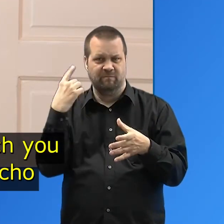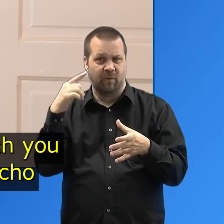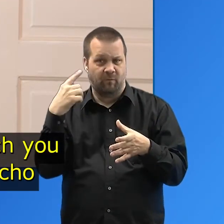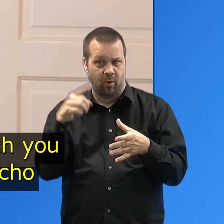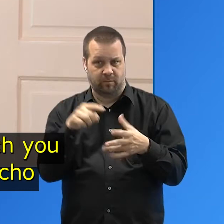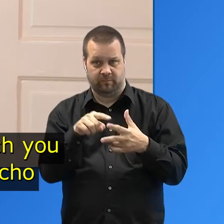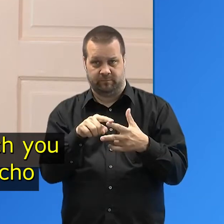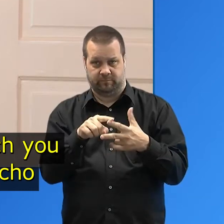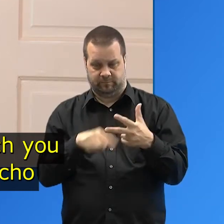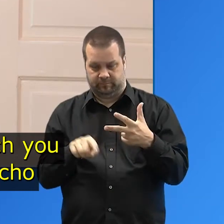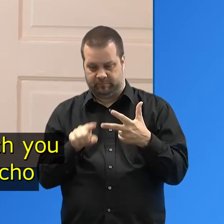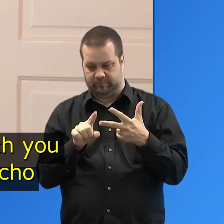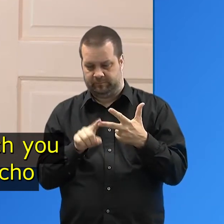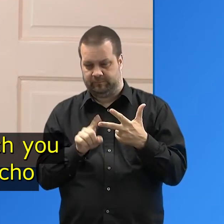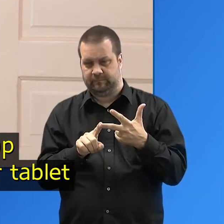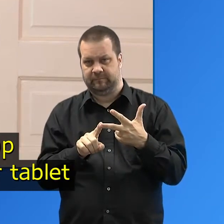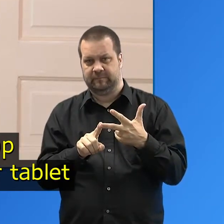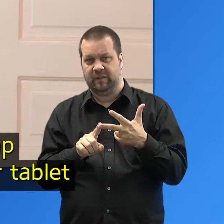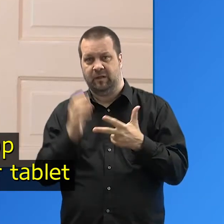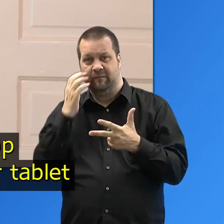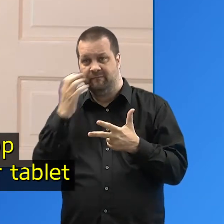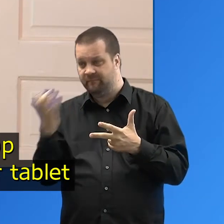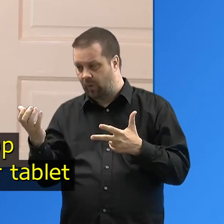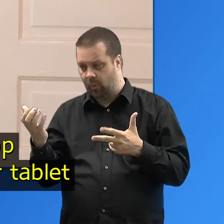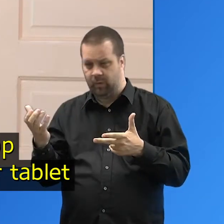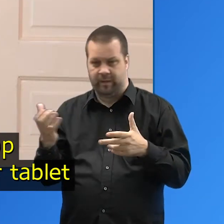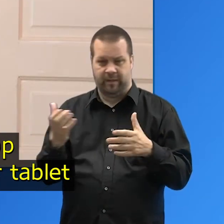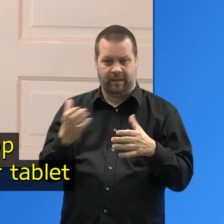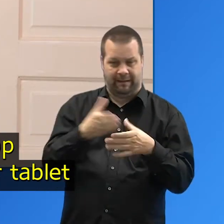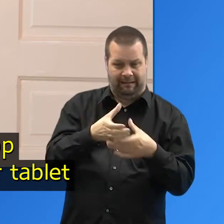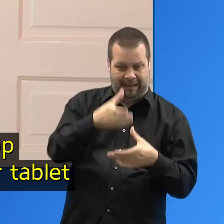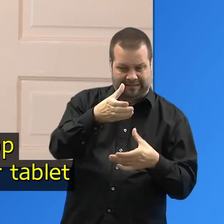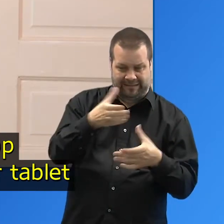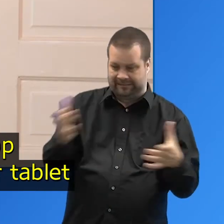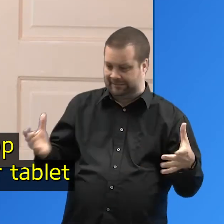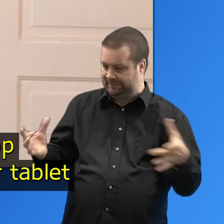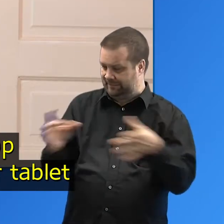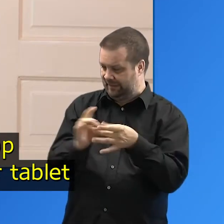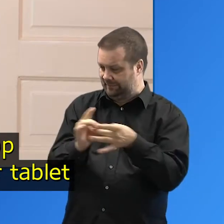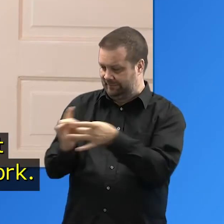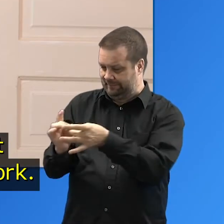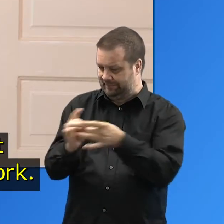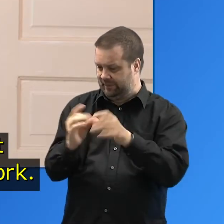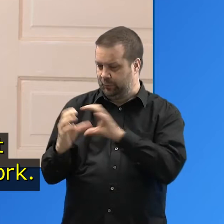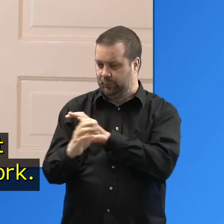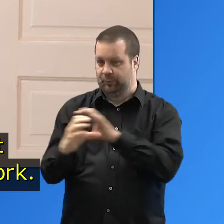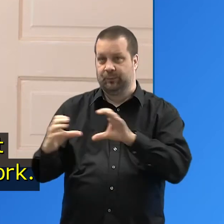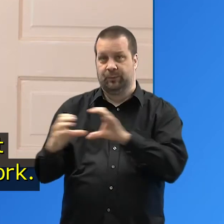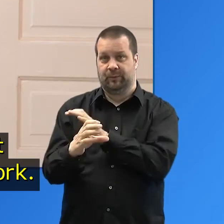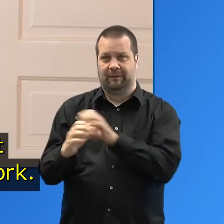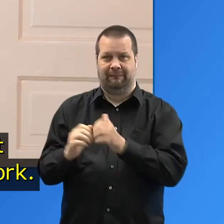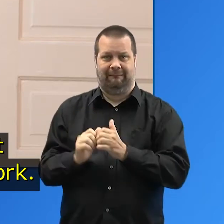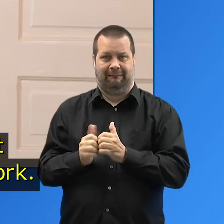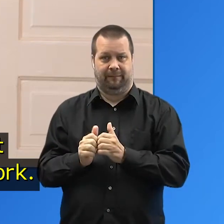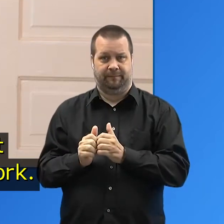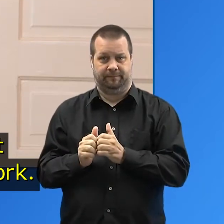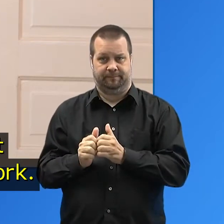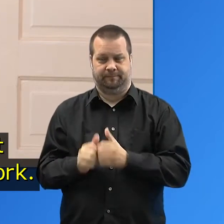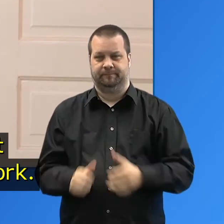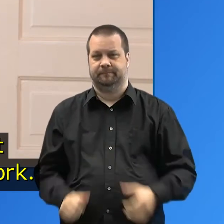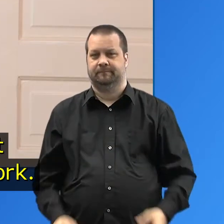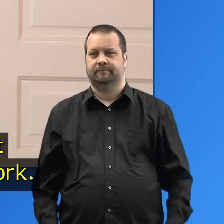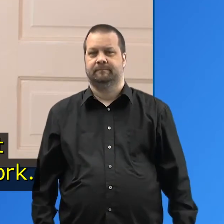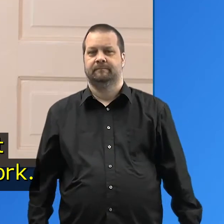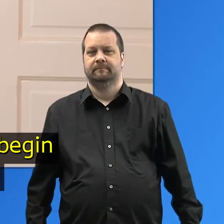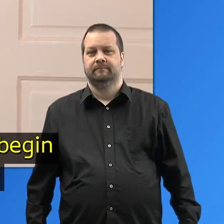And in part three, we teach you how to sync the Echo with the Alexa app on your smartphone or tablet so it can connect to your Wi